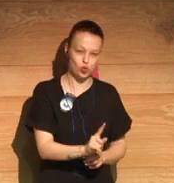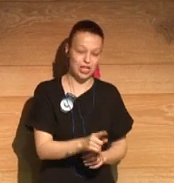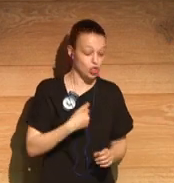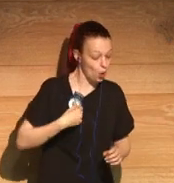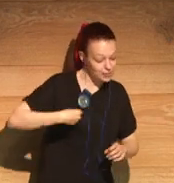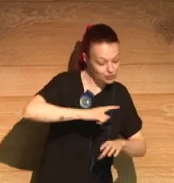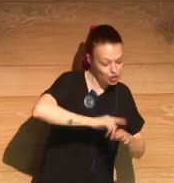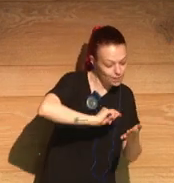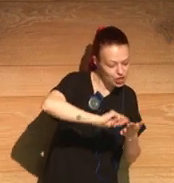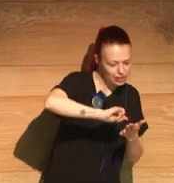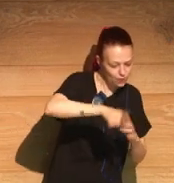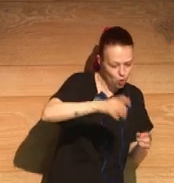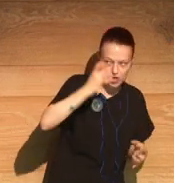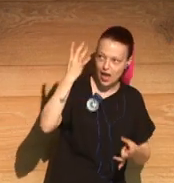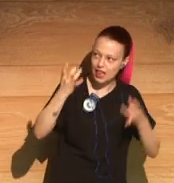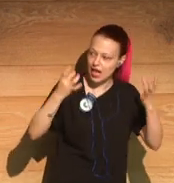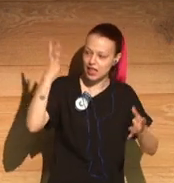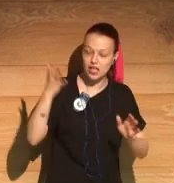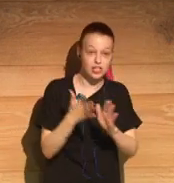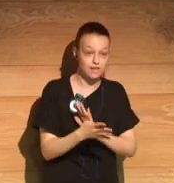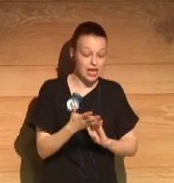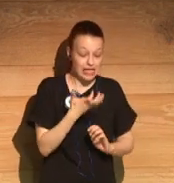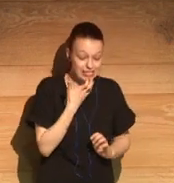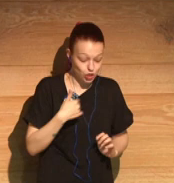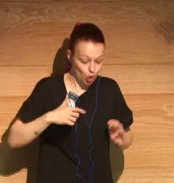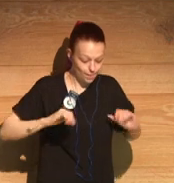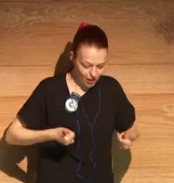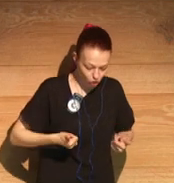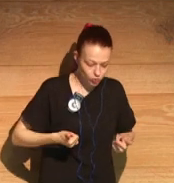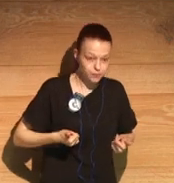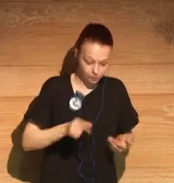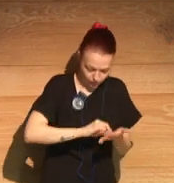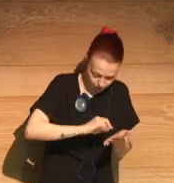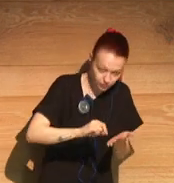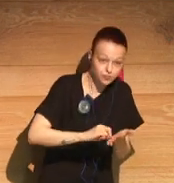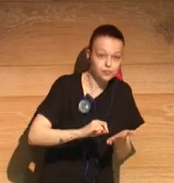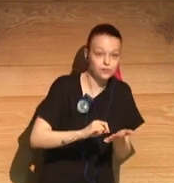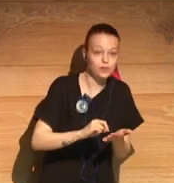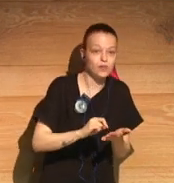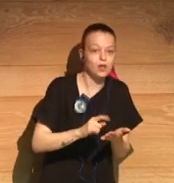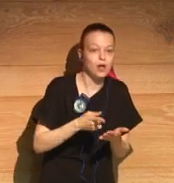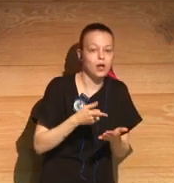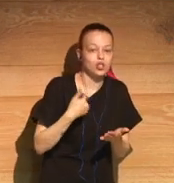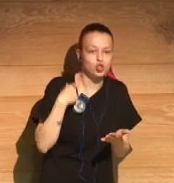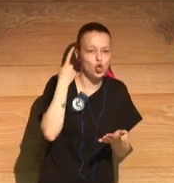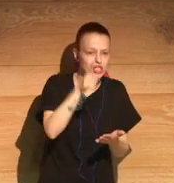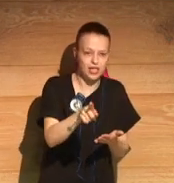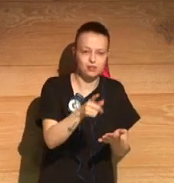if I start, it will, it will, you know, it will find the right direction. So,